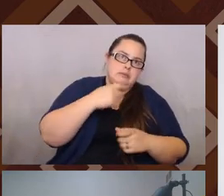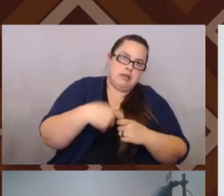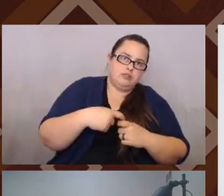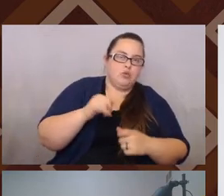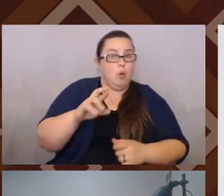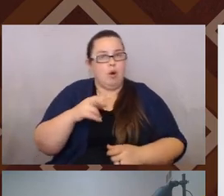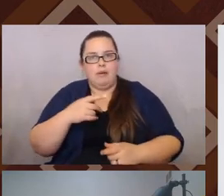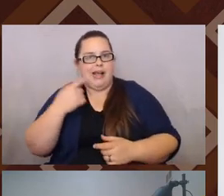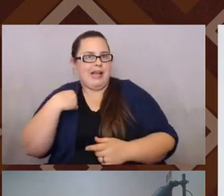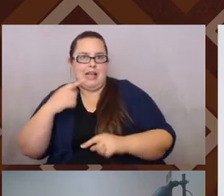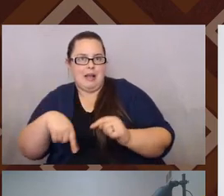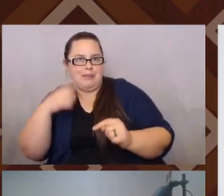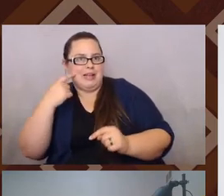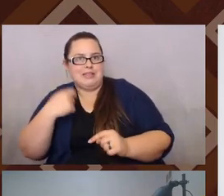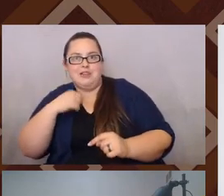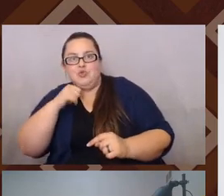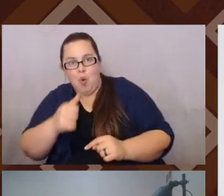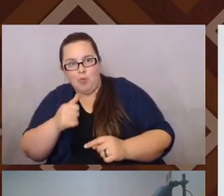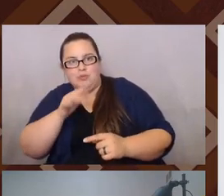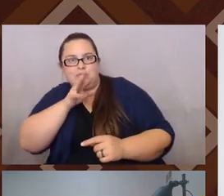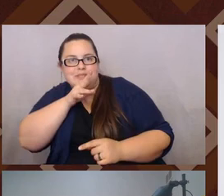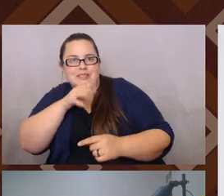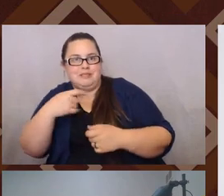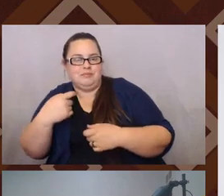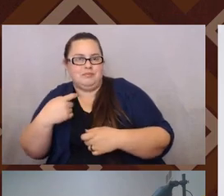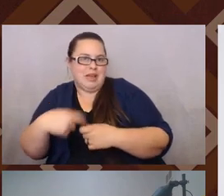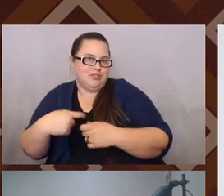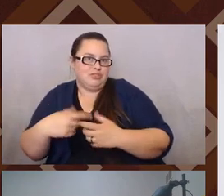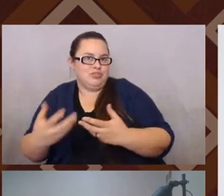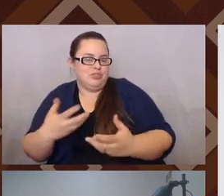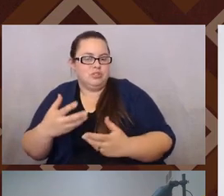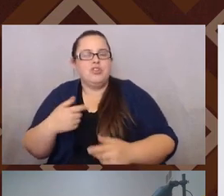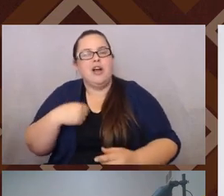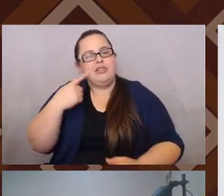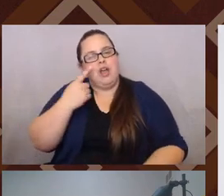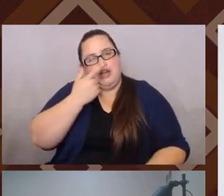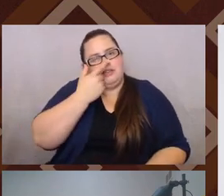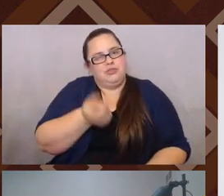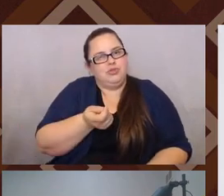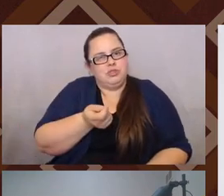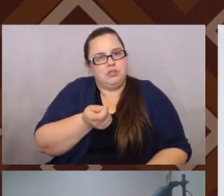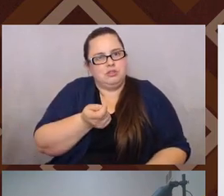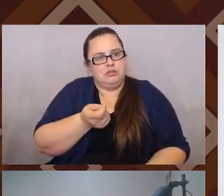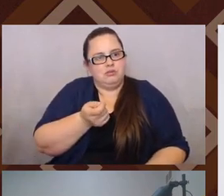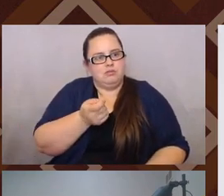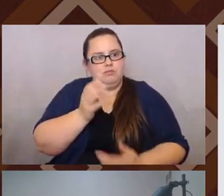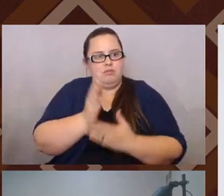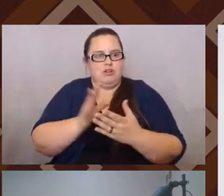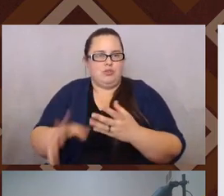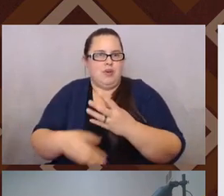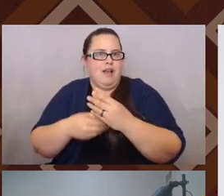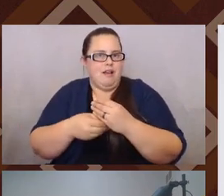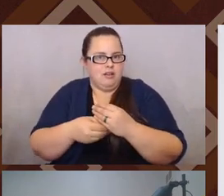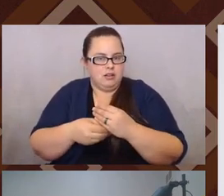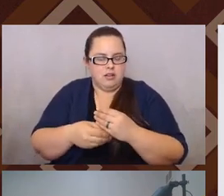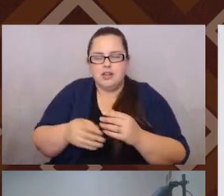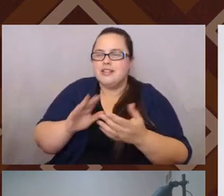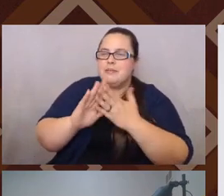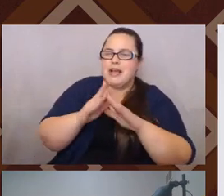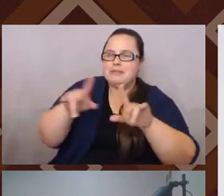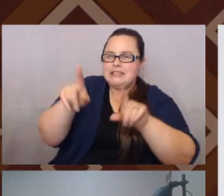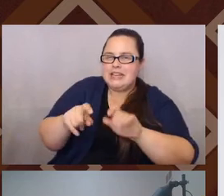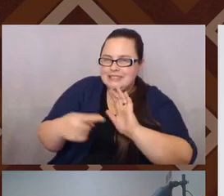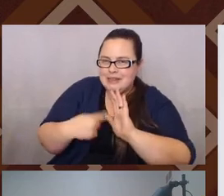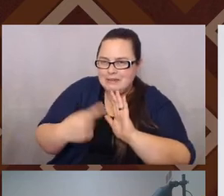And, and so anyway, I just, I thought that piece might be an interesting, um, aspect to add. It becomes a test sometimes, right? Yeah.